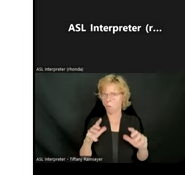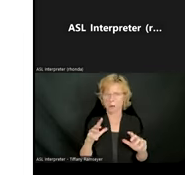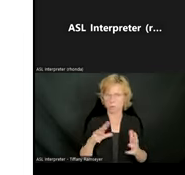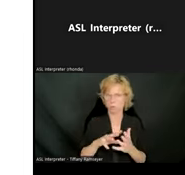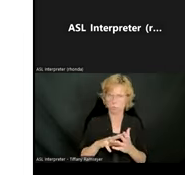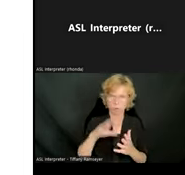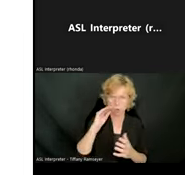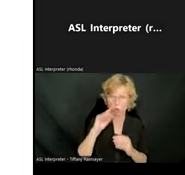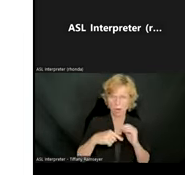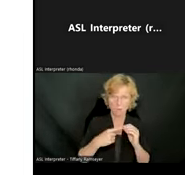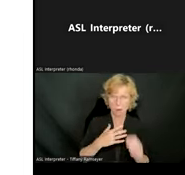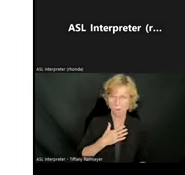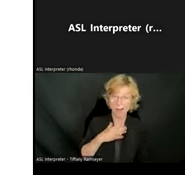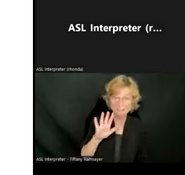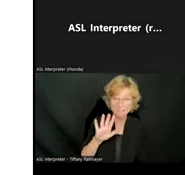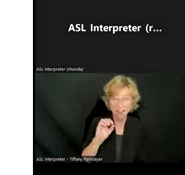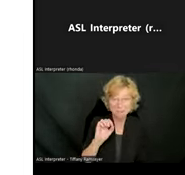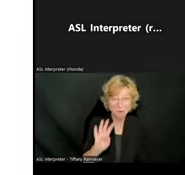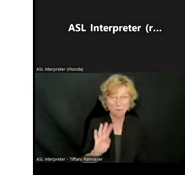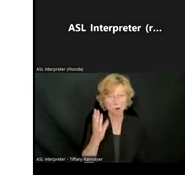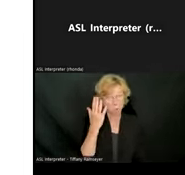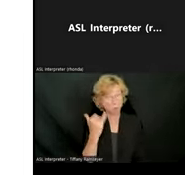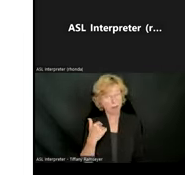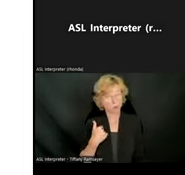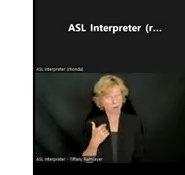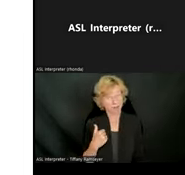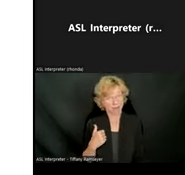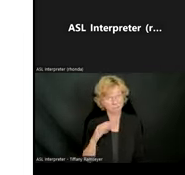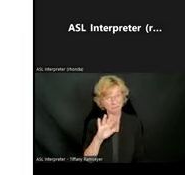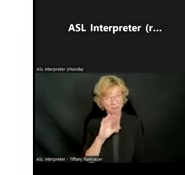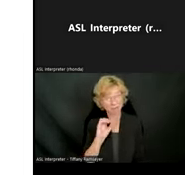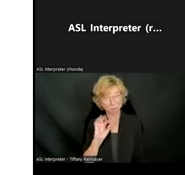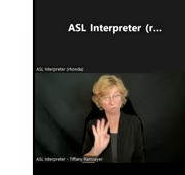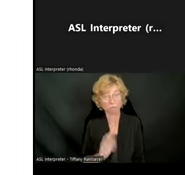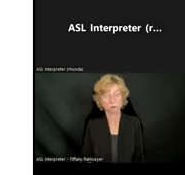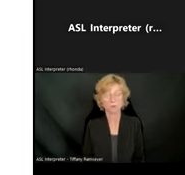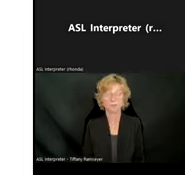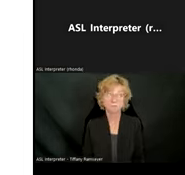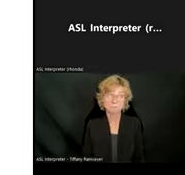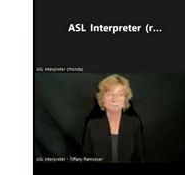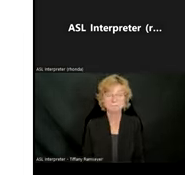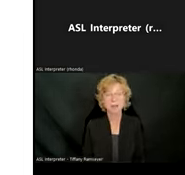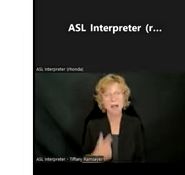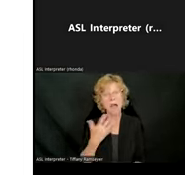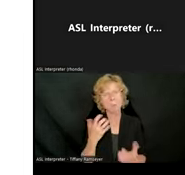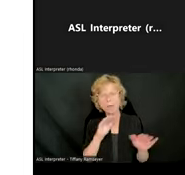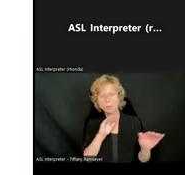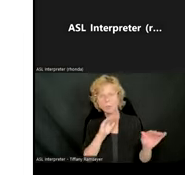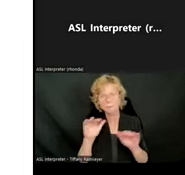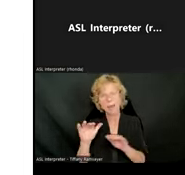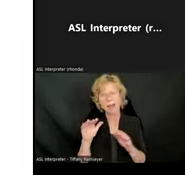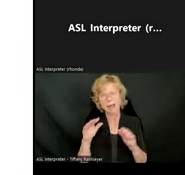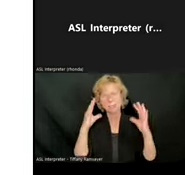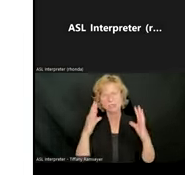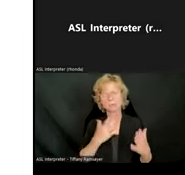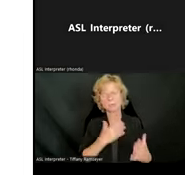my 504, or why I have a 504, even. And just, I want to remind teachers to keep an open mind. I want to